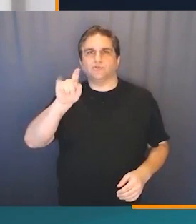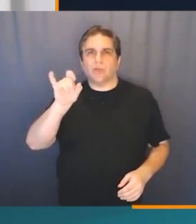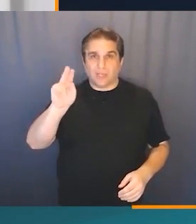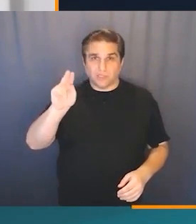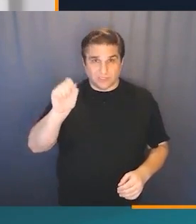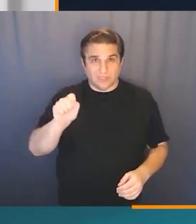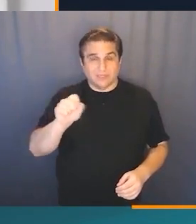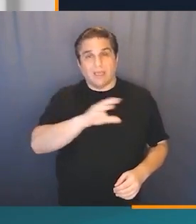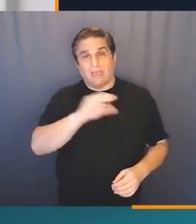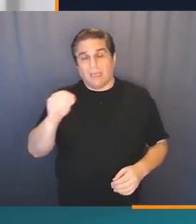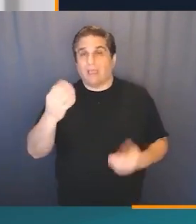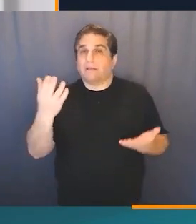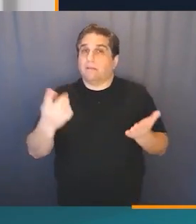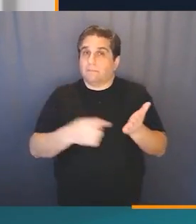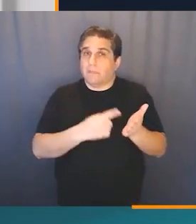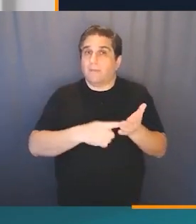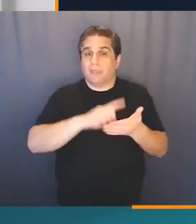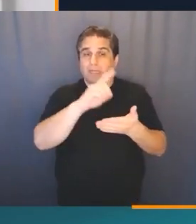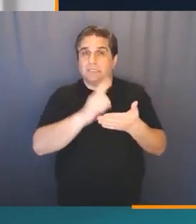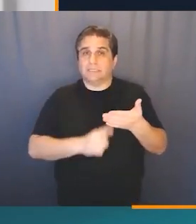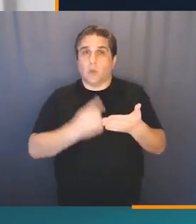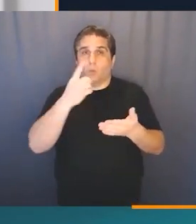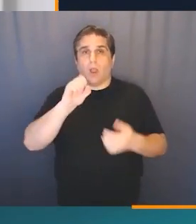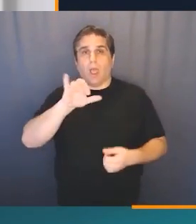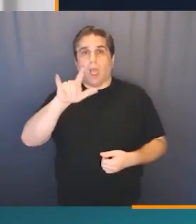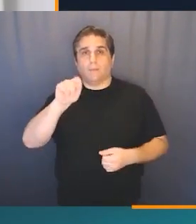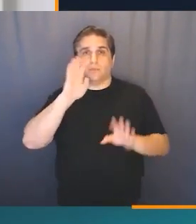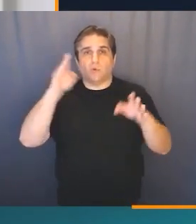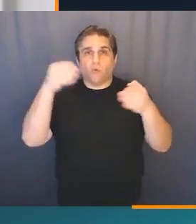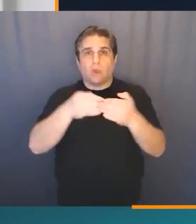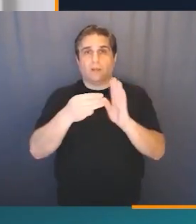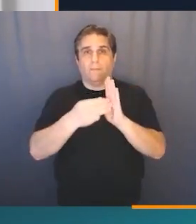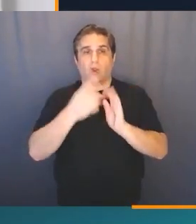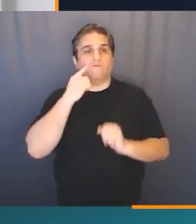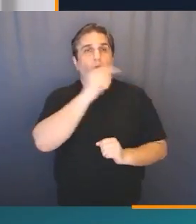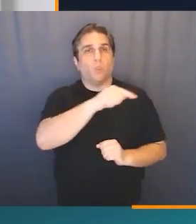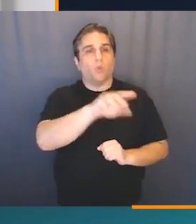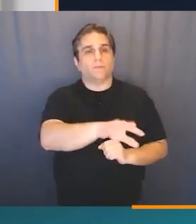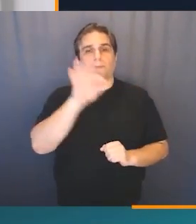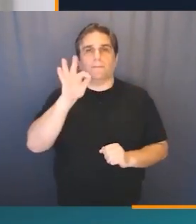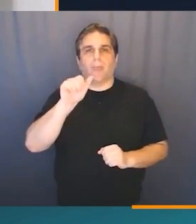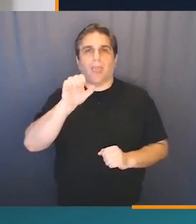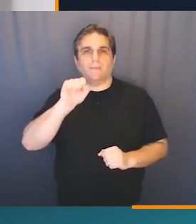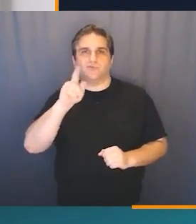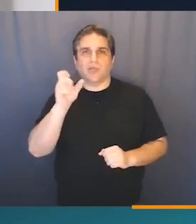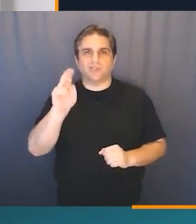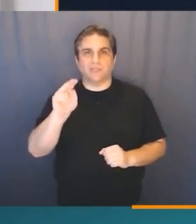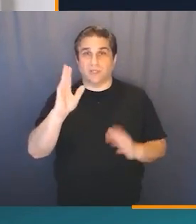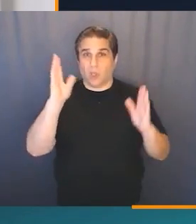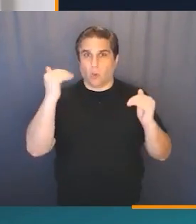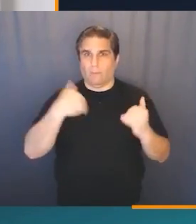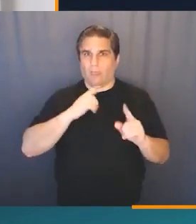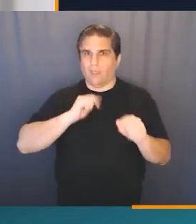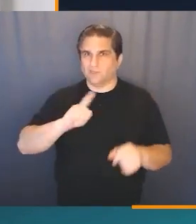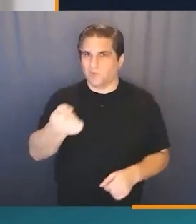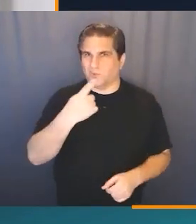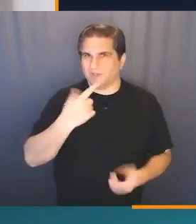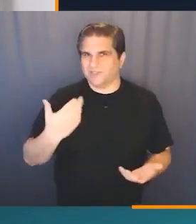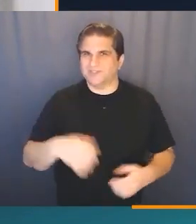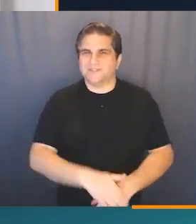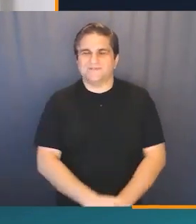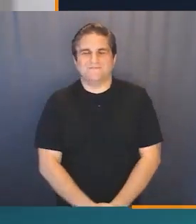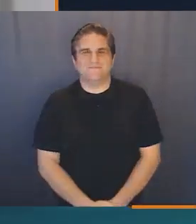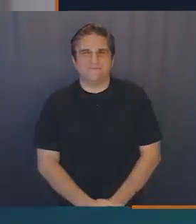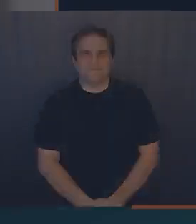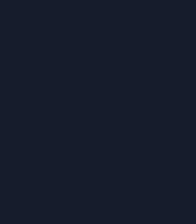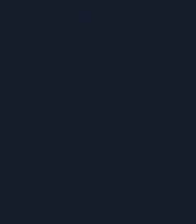component, and will possibly be asked to design an object-oriented model for those abstractions. I hope to have